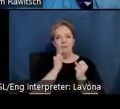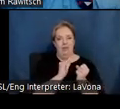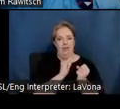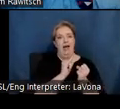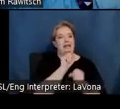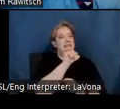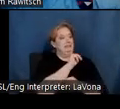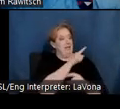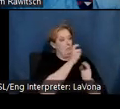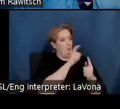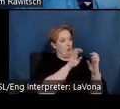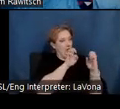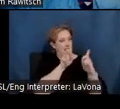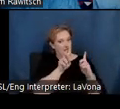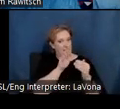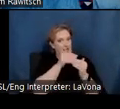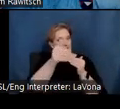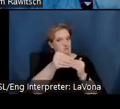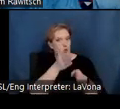future generations of woodworkers.